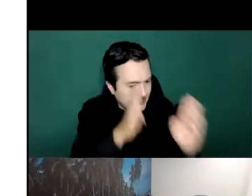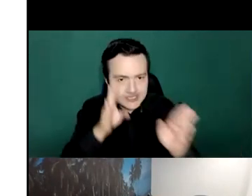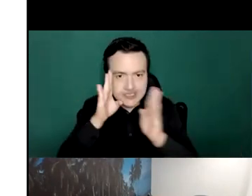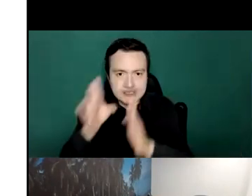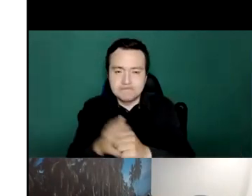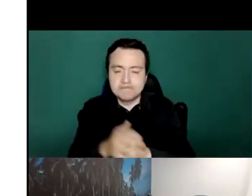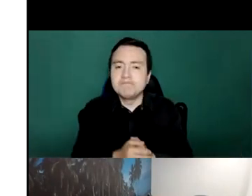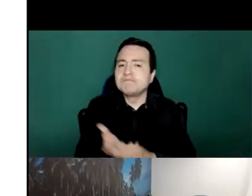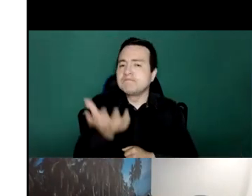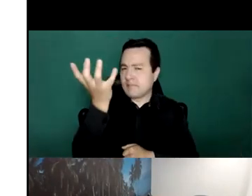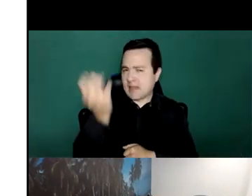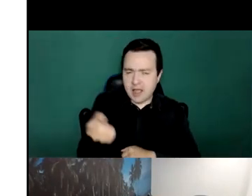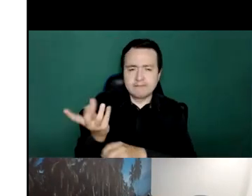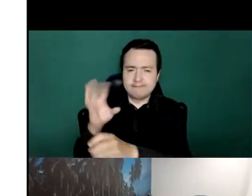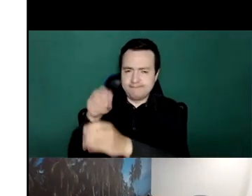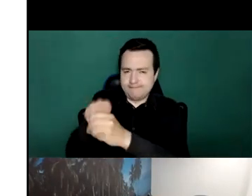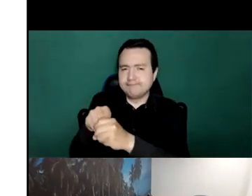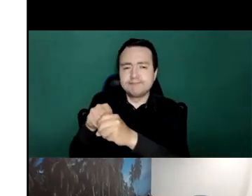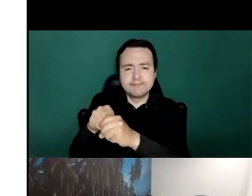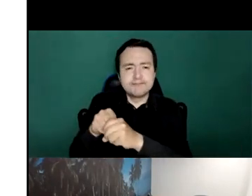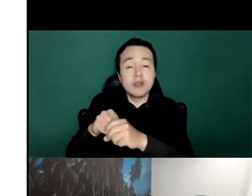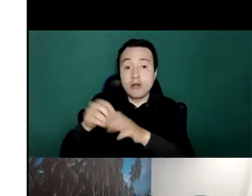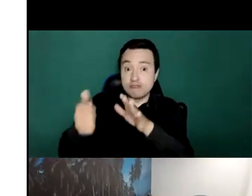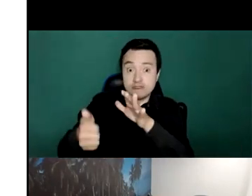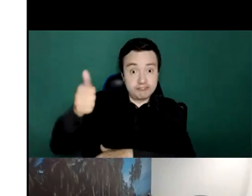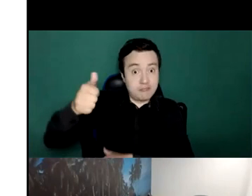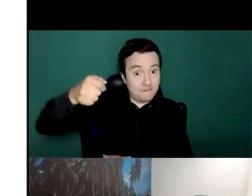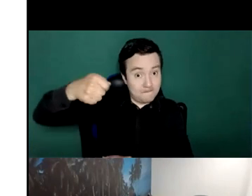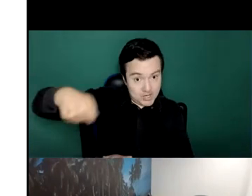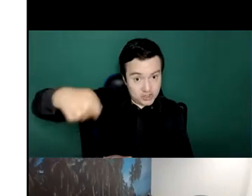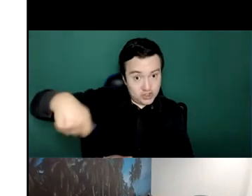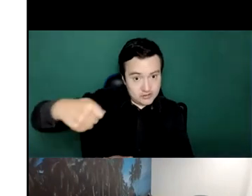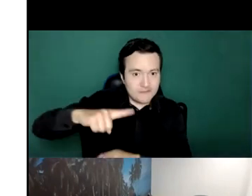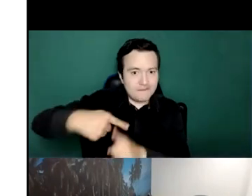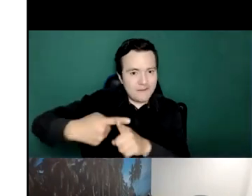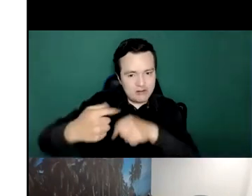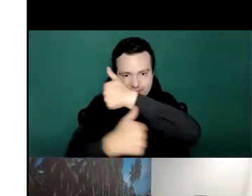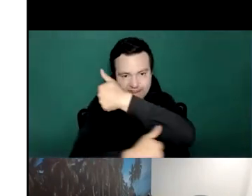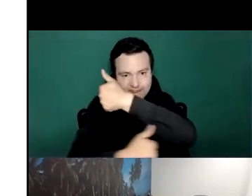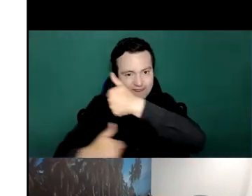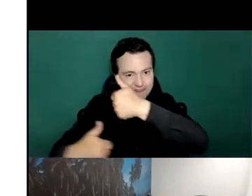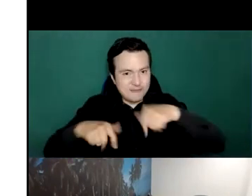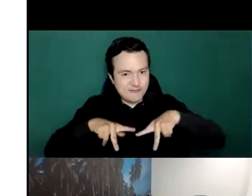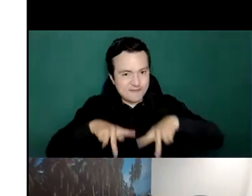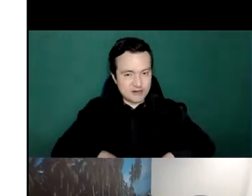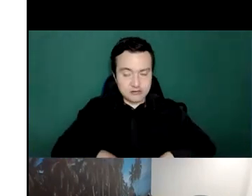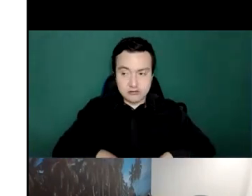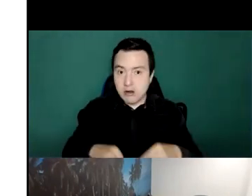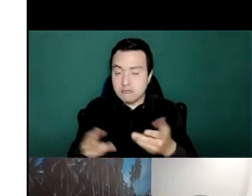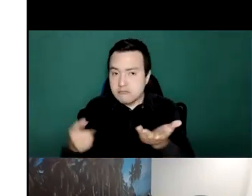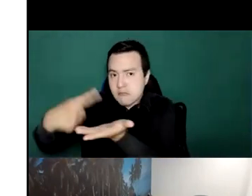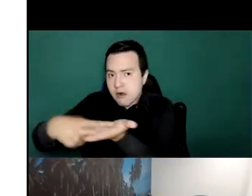the now this is uh something that is in resolution form in the cabinet